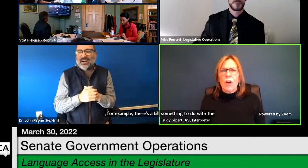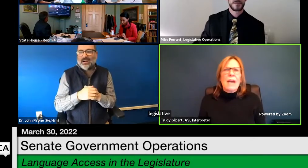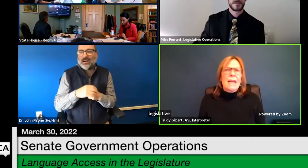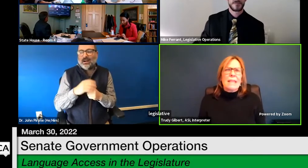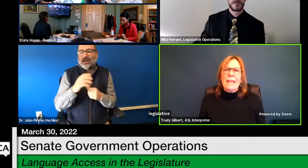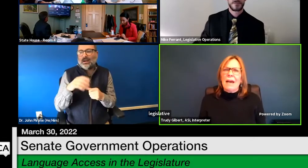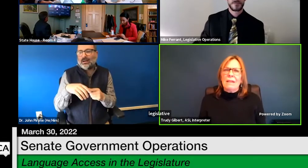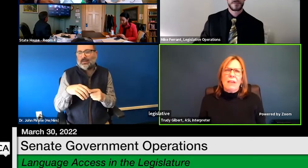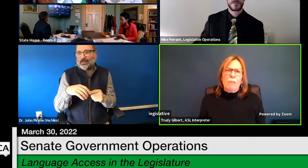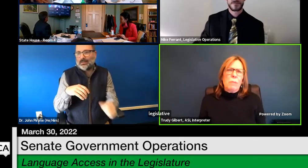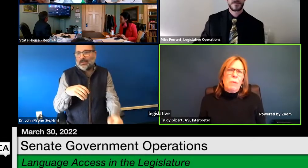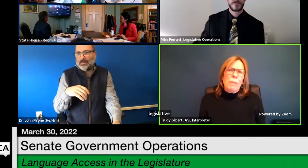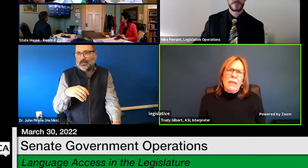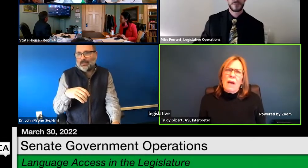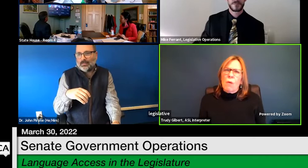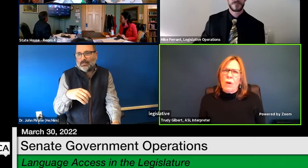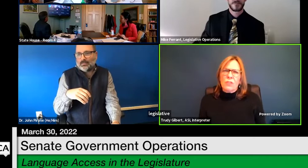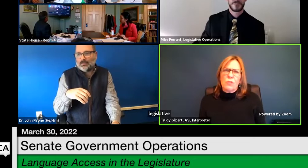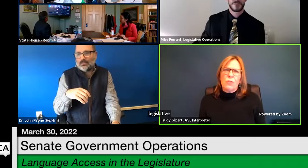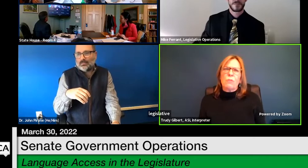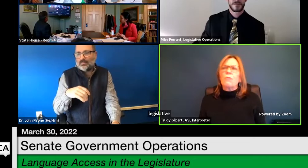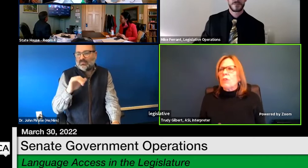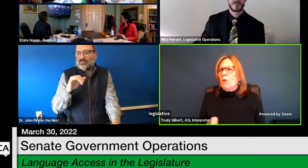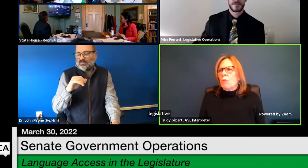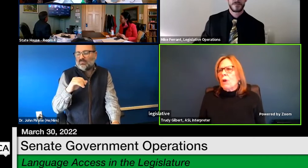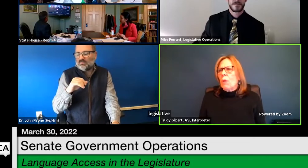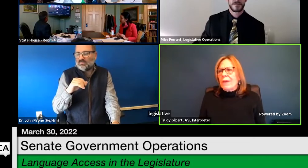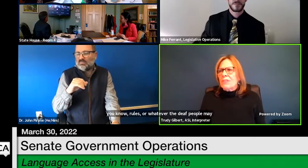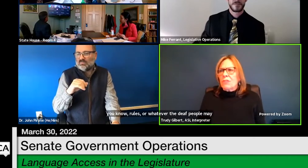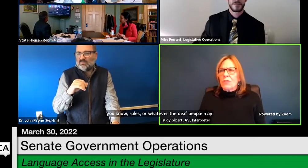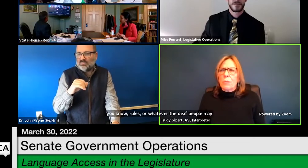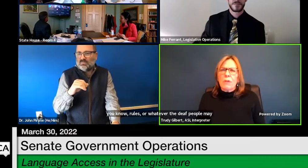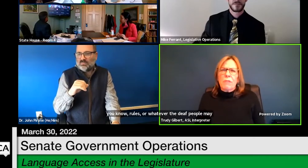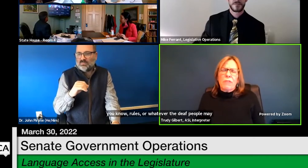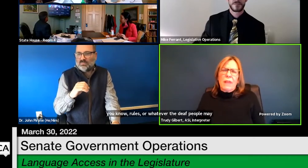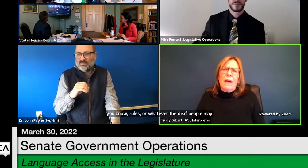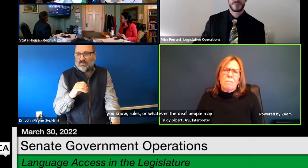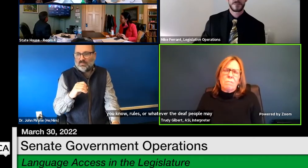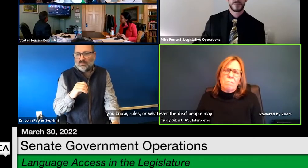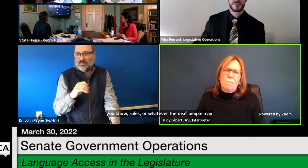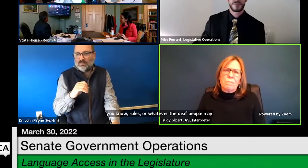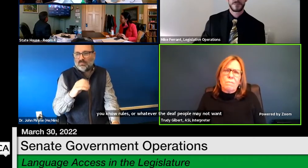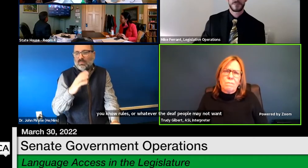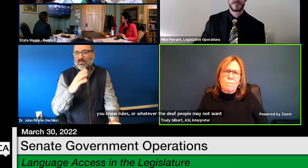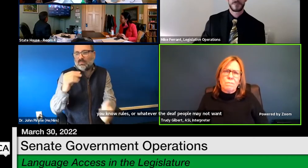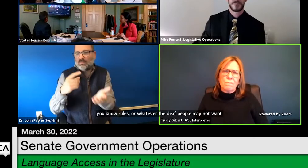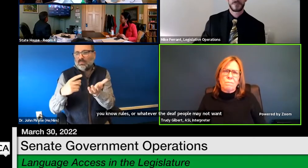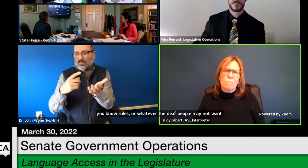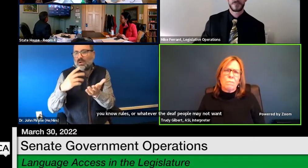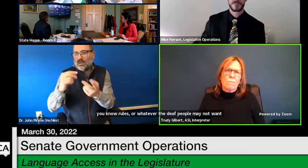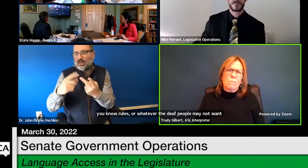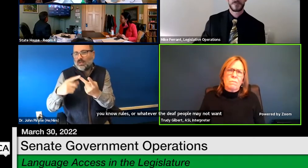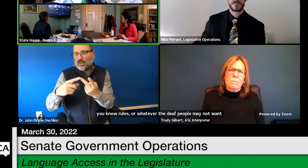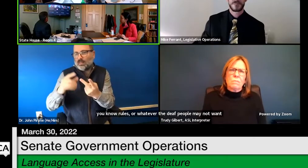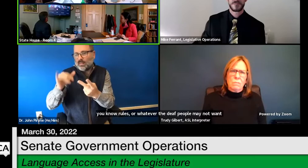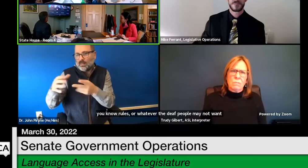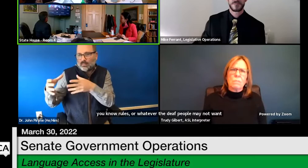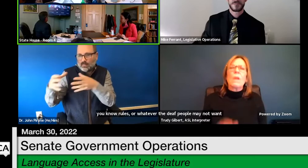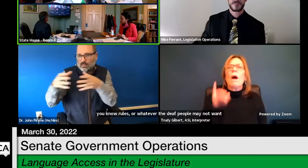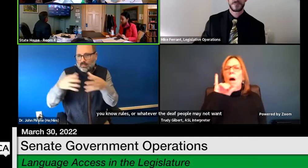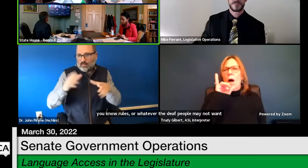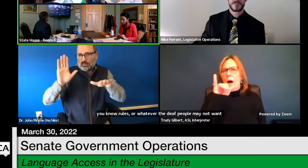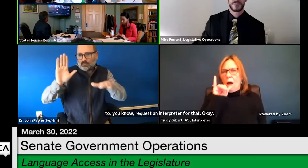whatever, the deaf people may not want to, you know, request an interpreter for that. Okay,